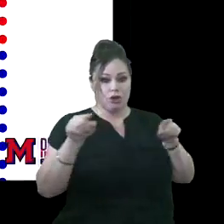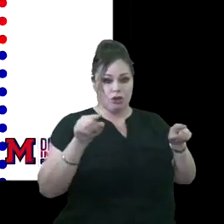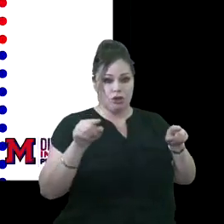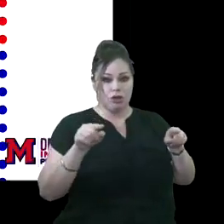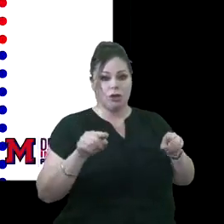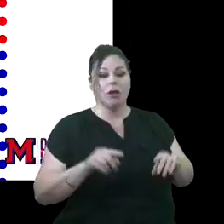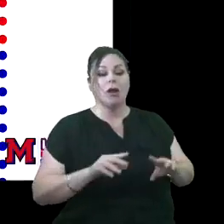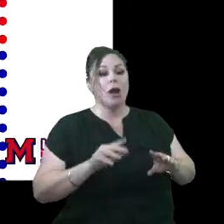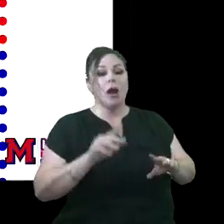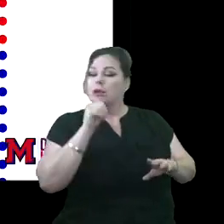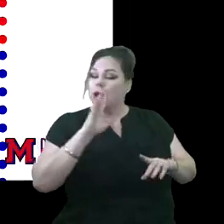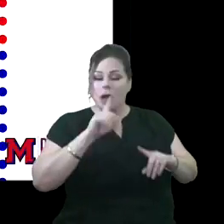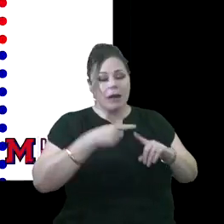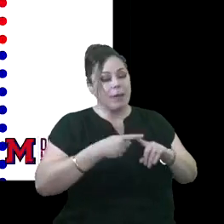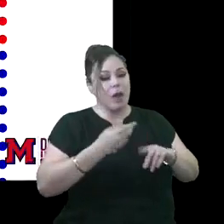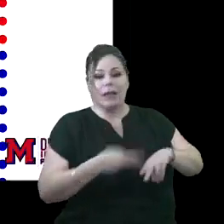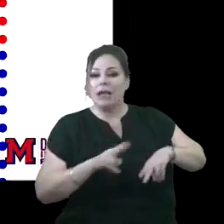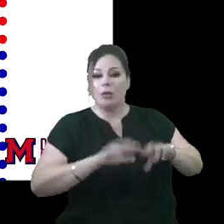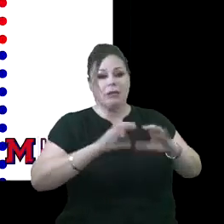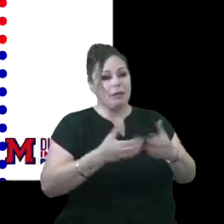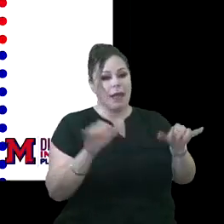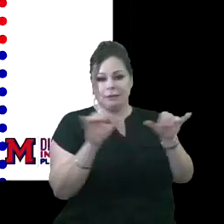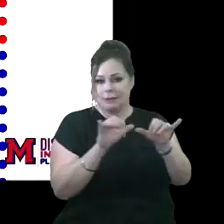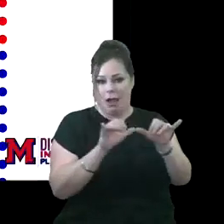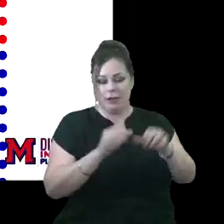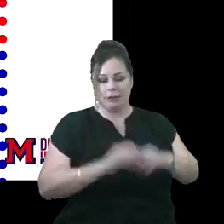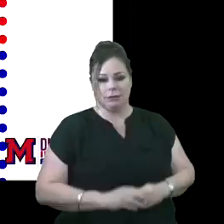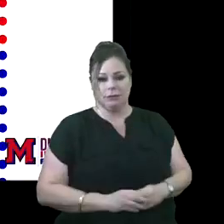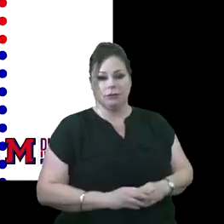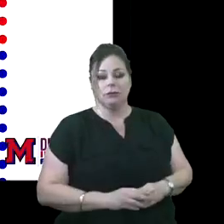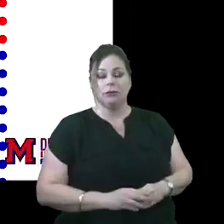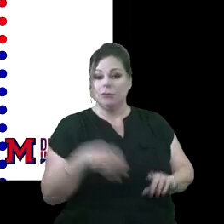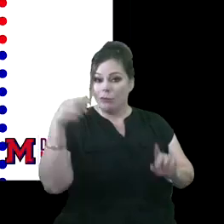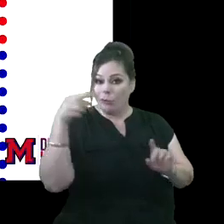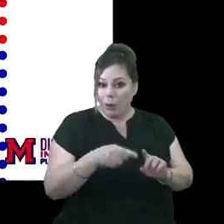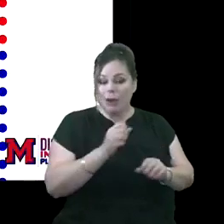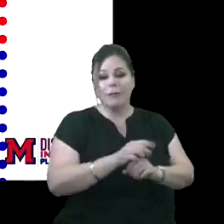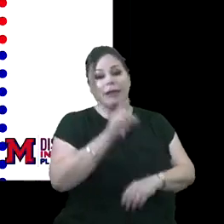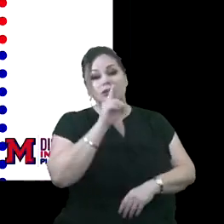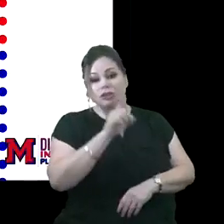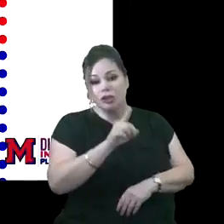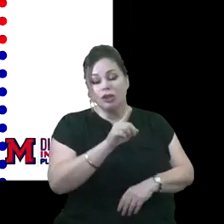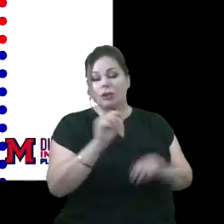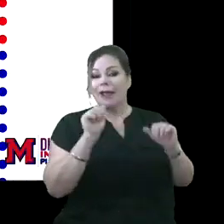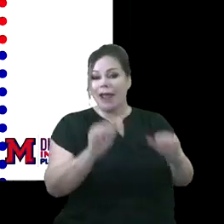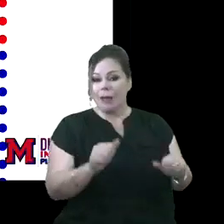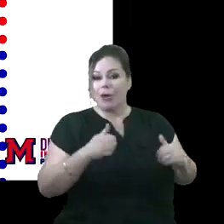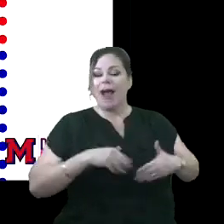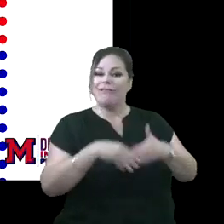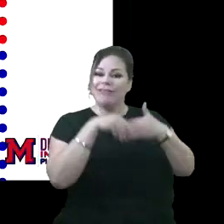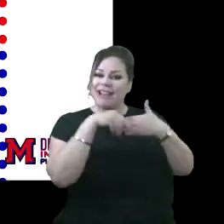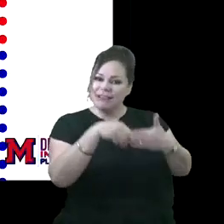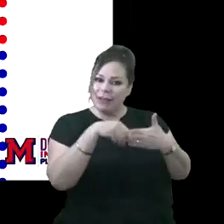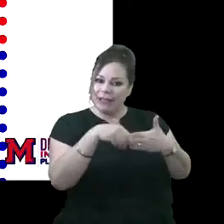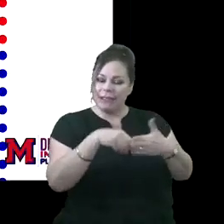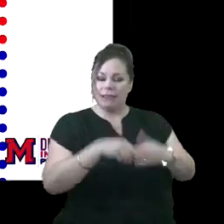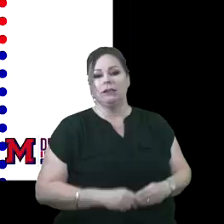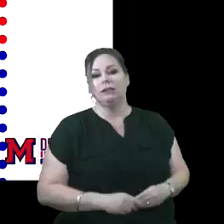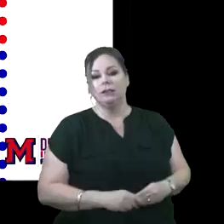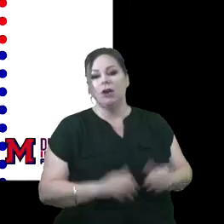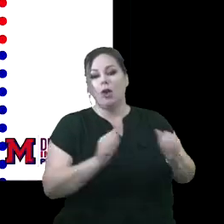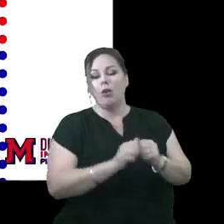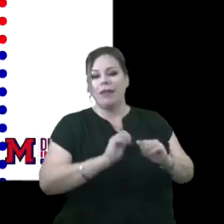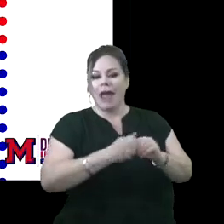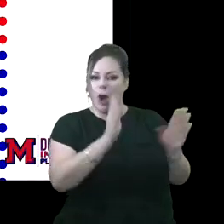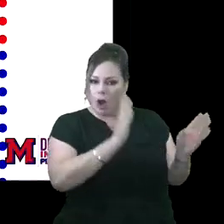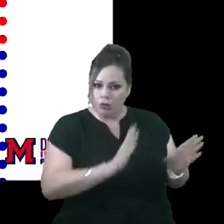increasing class size. This conversation is truly about making sure that we were able to have flexibility in the